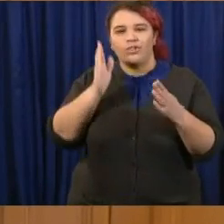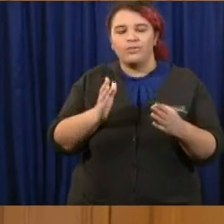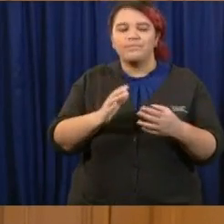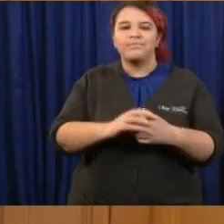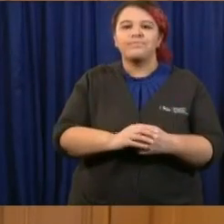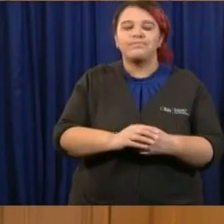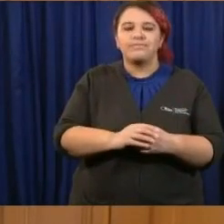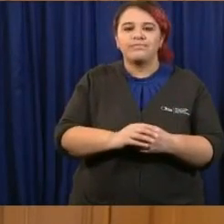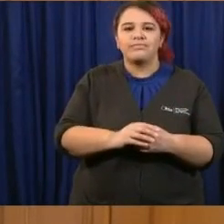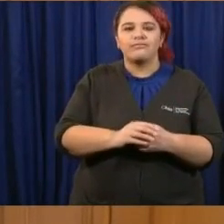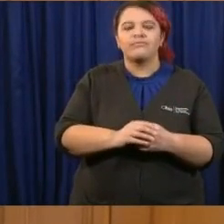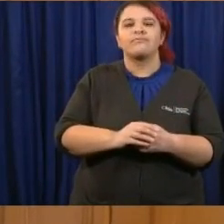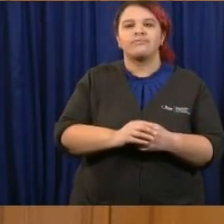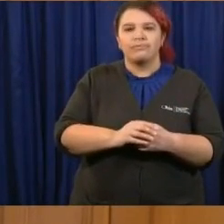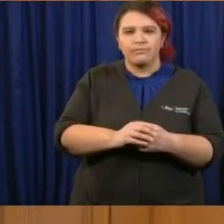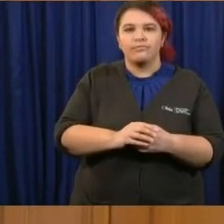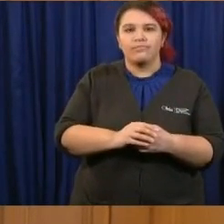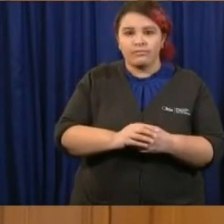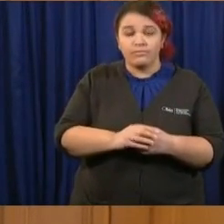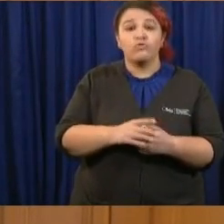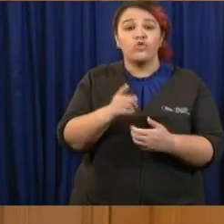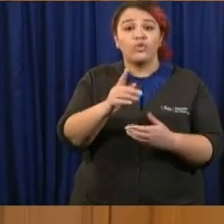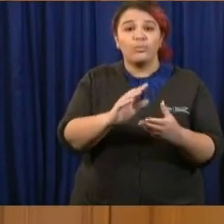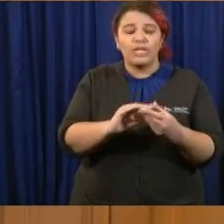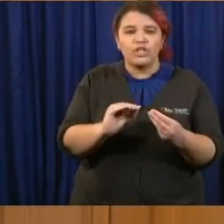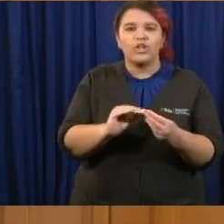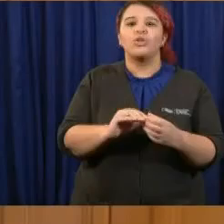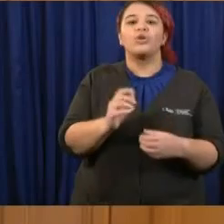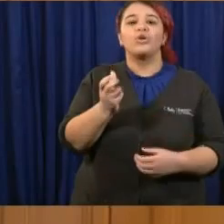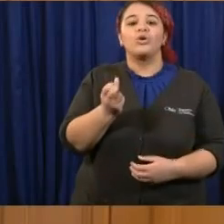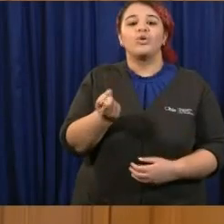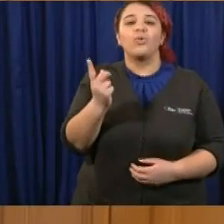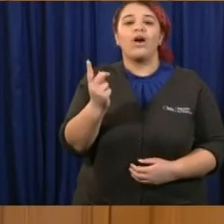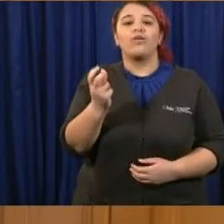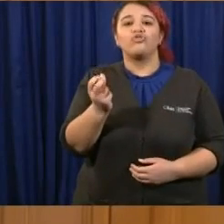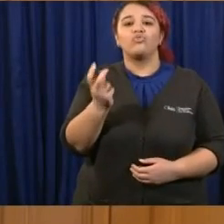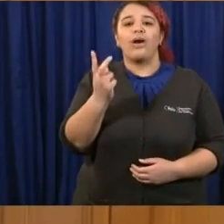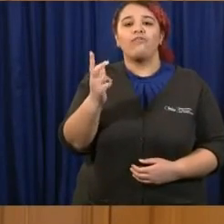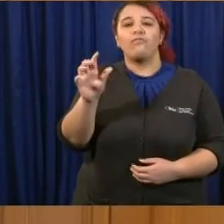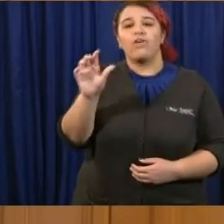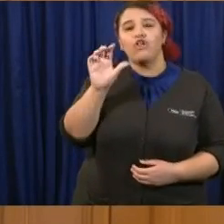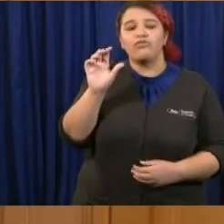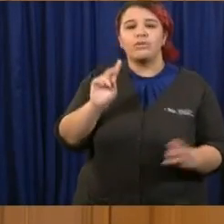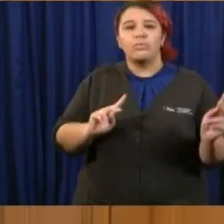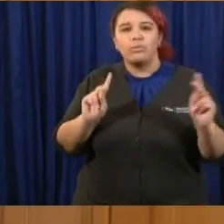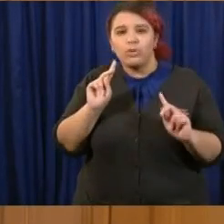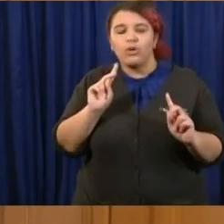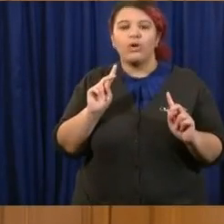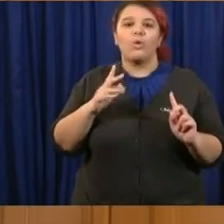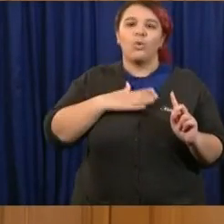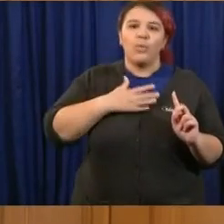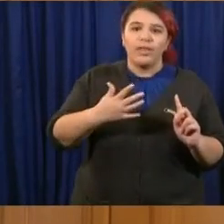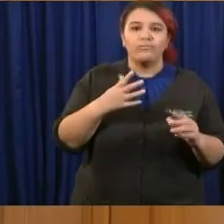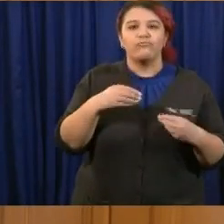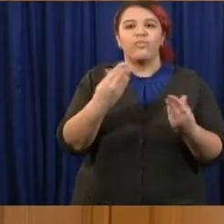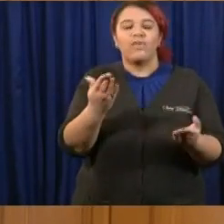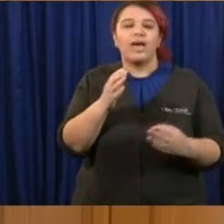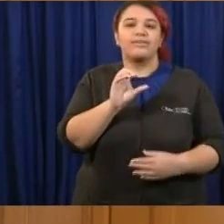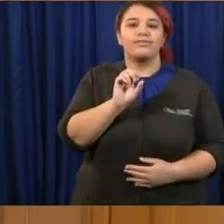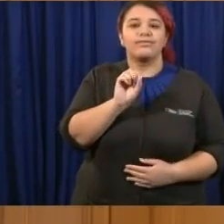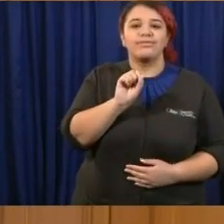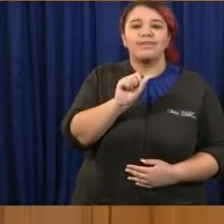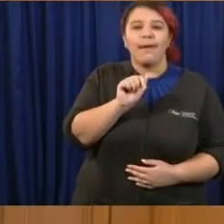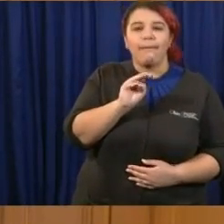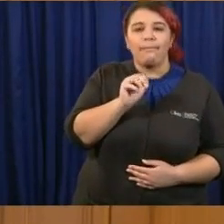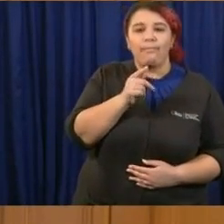when you mentioned, uh, you, you're looking for 1,200 people for your representative sample and you also mentioned that you have, um, obviously not enough tests,